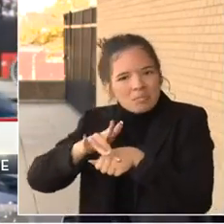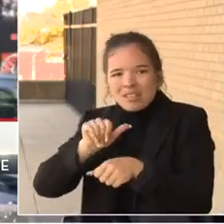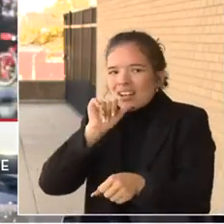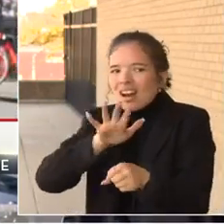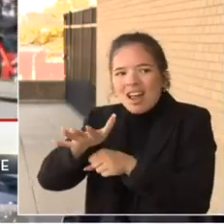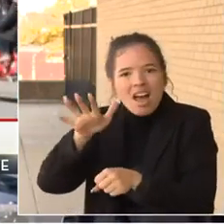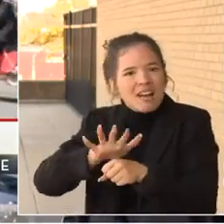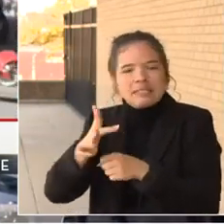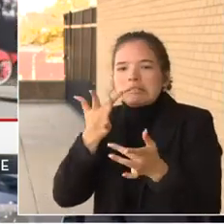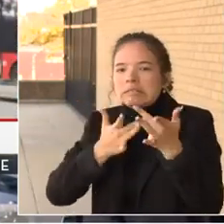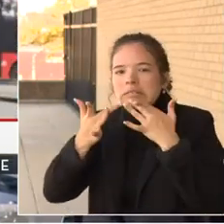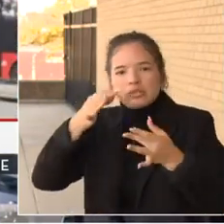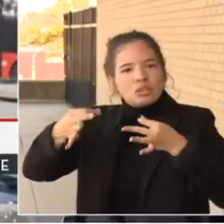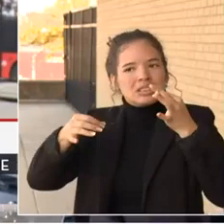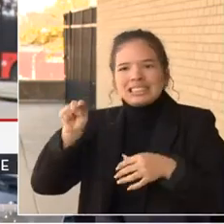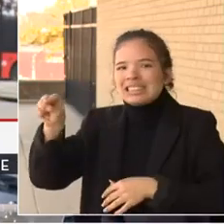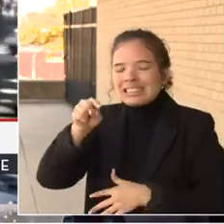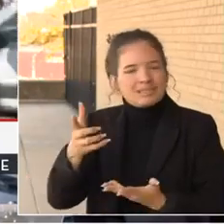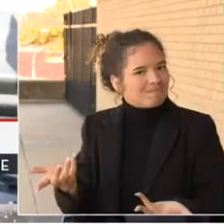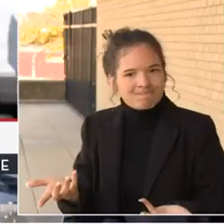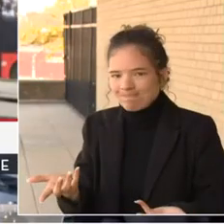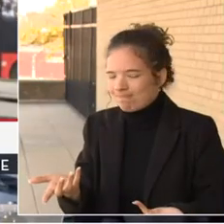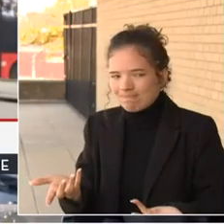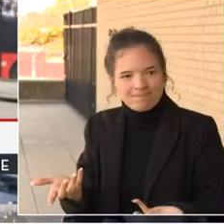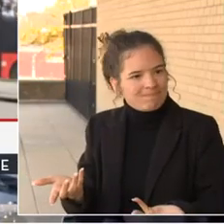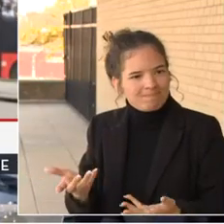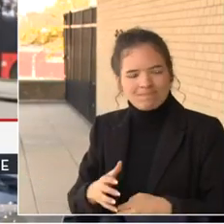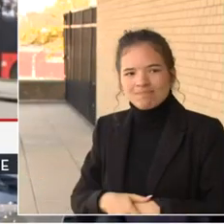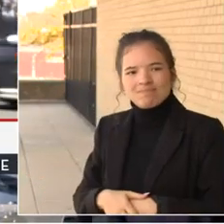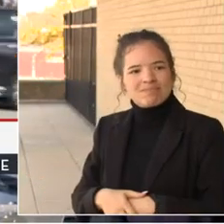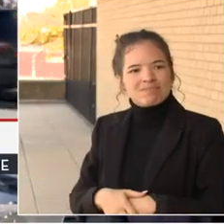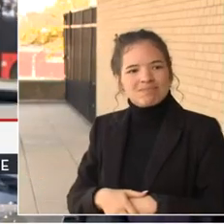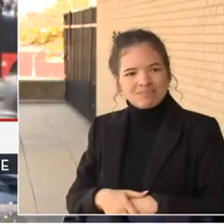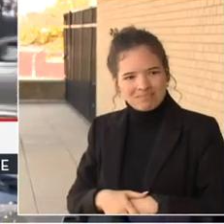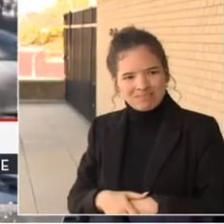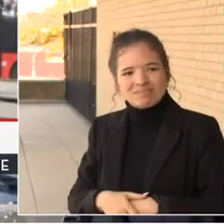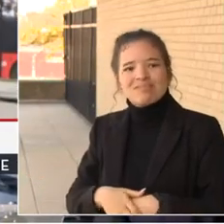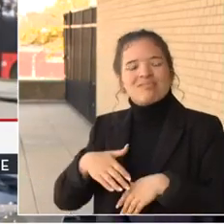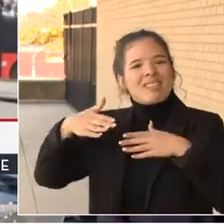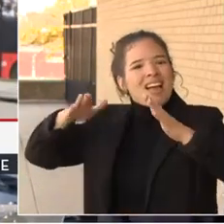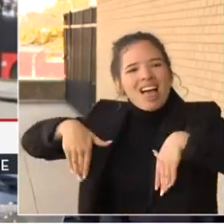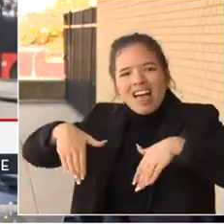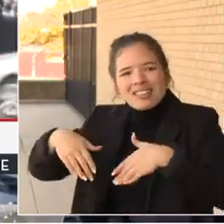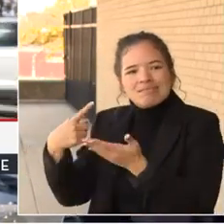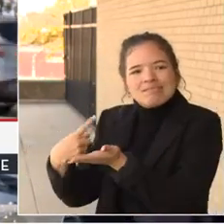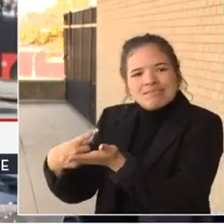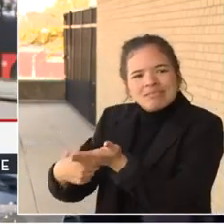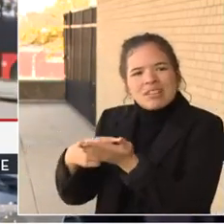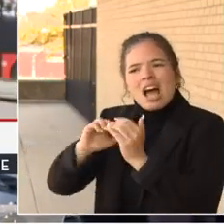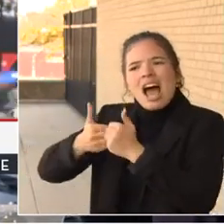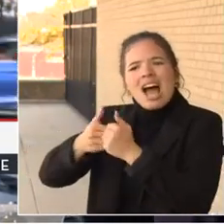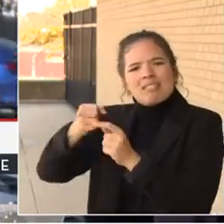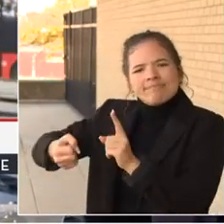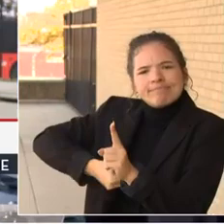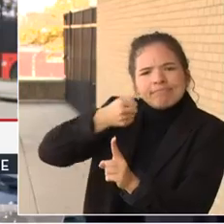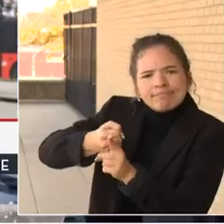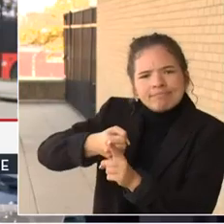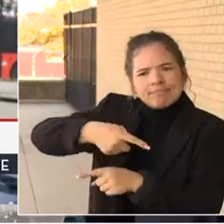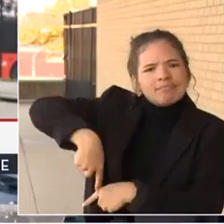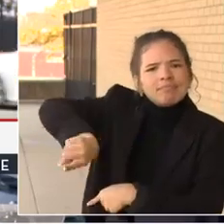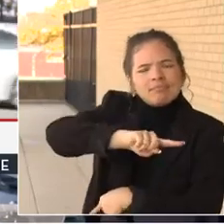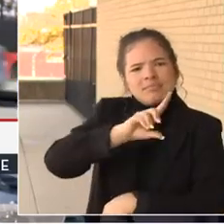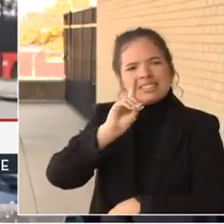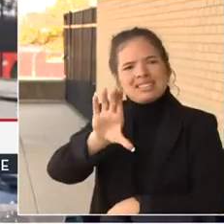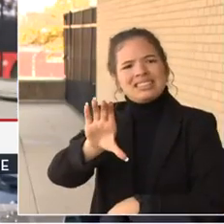haven't even begun to talk about the impact on DC residents who will be called as jurors in those trials.